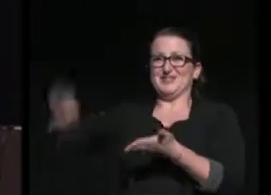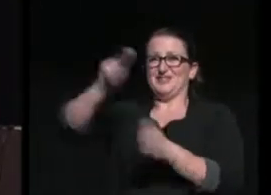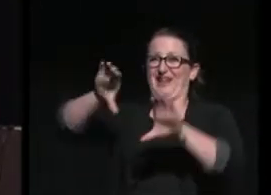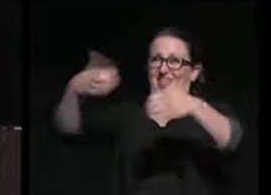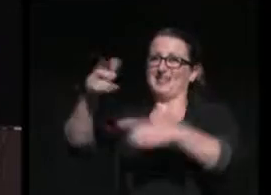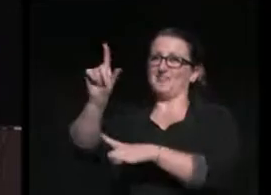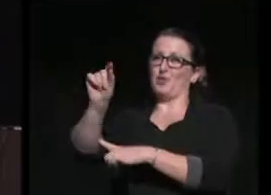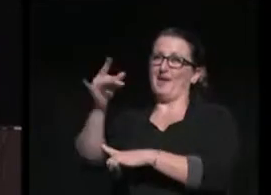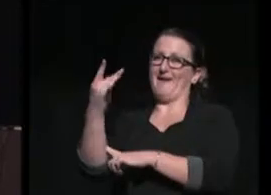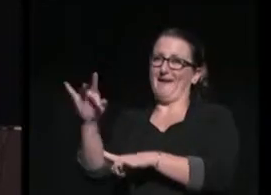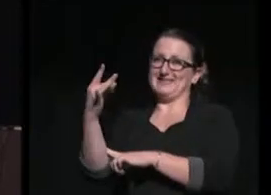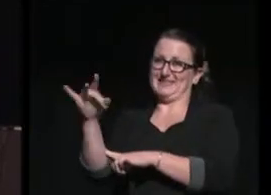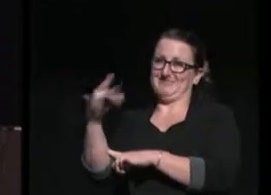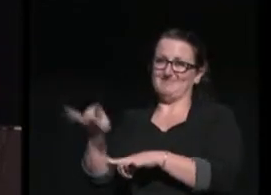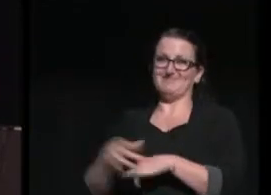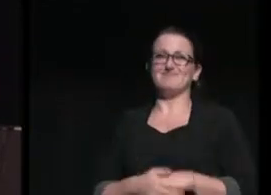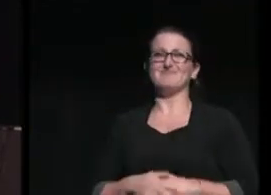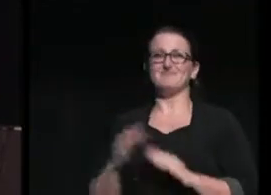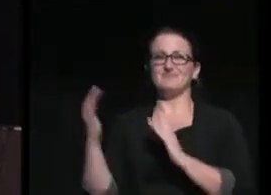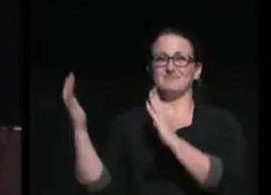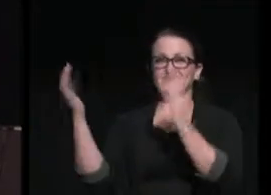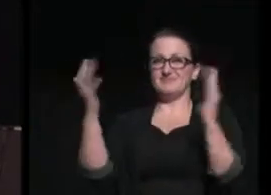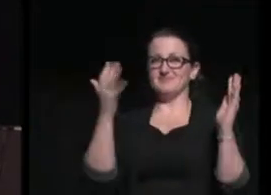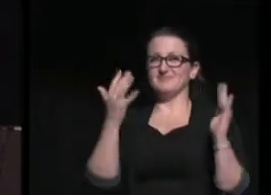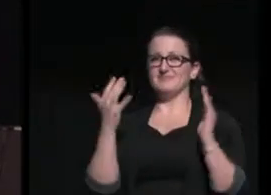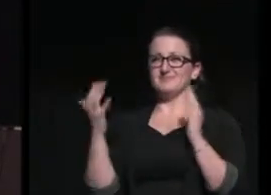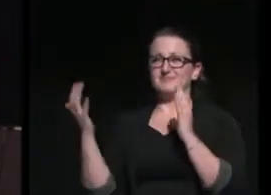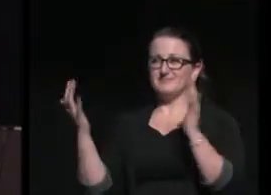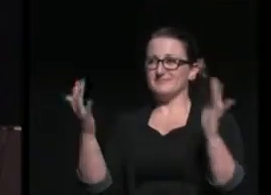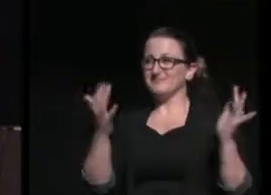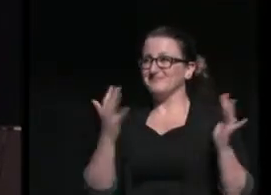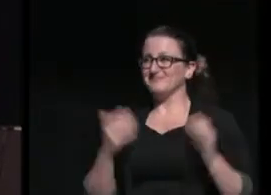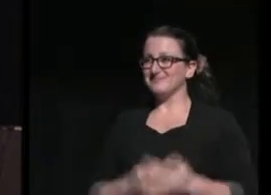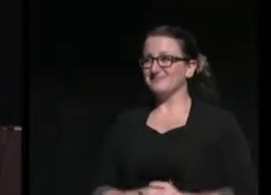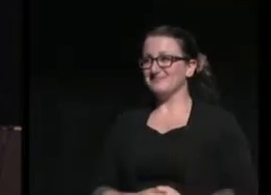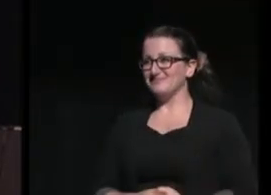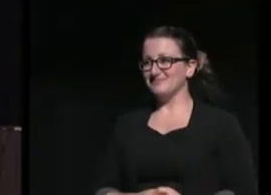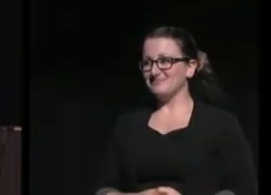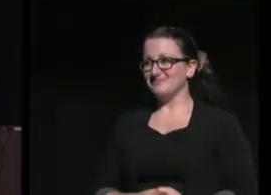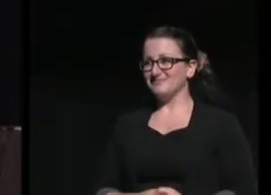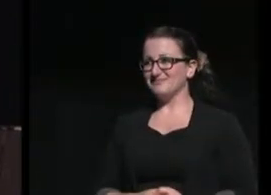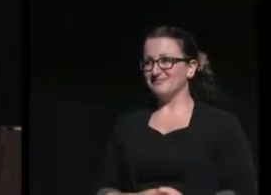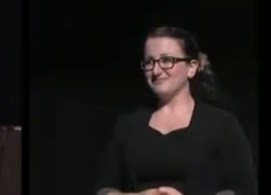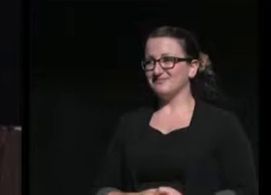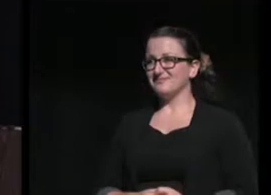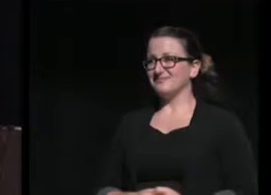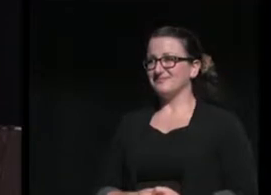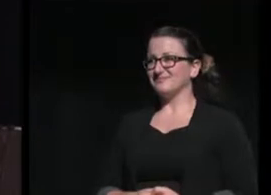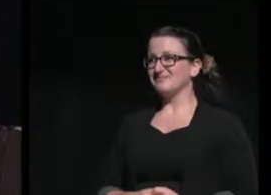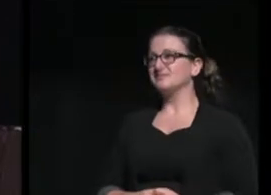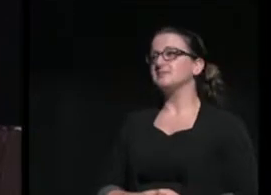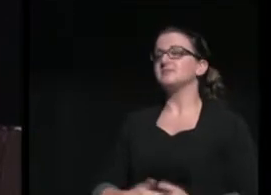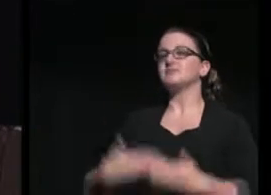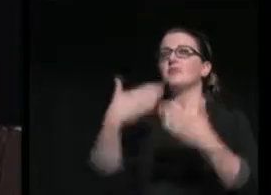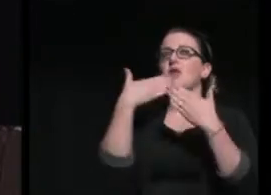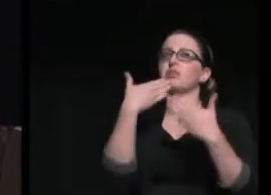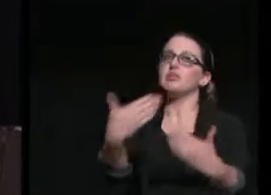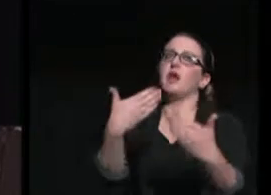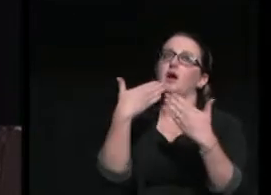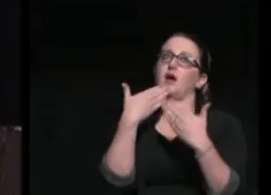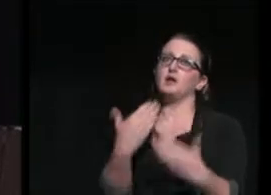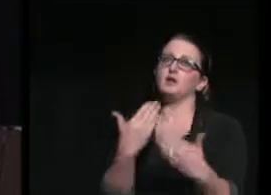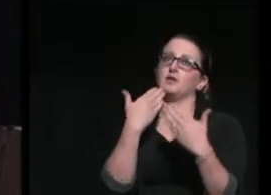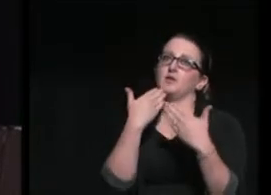Thank you all so